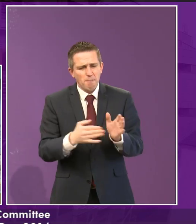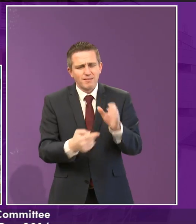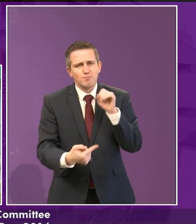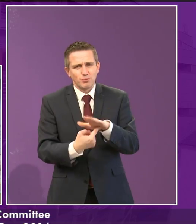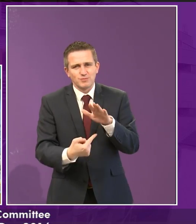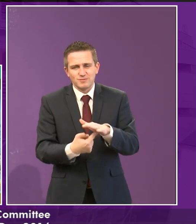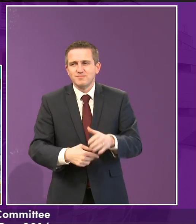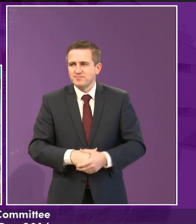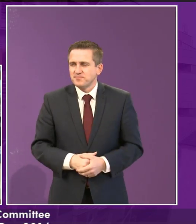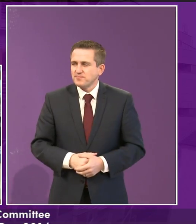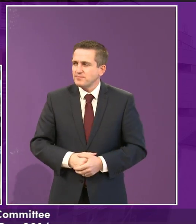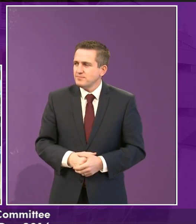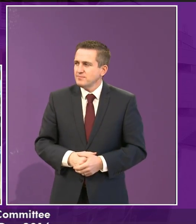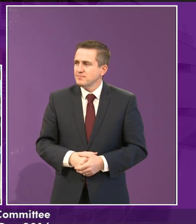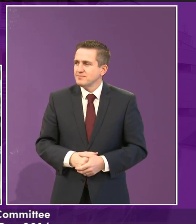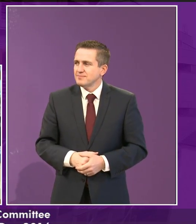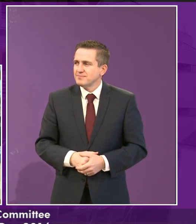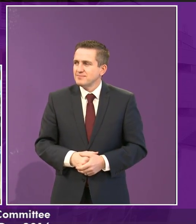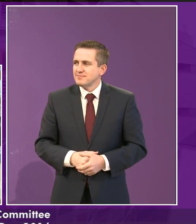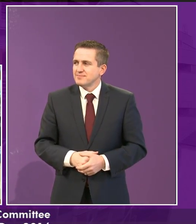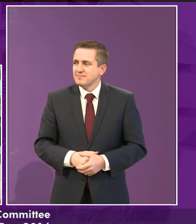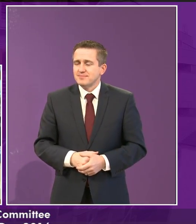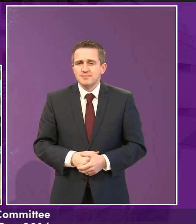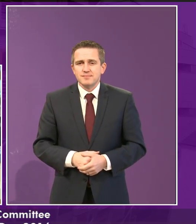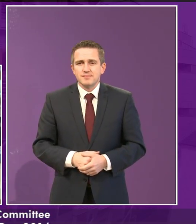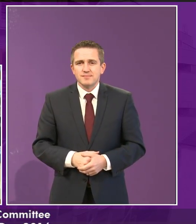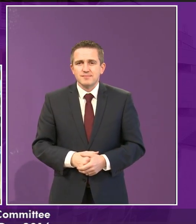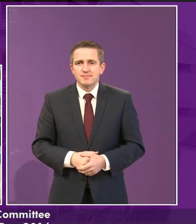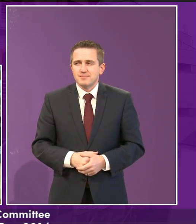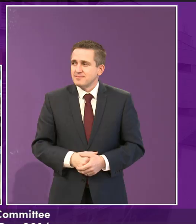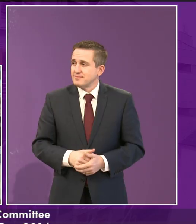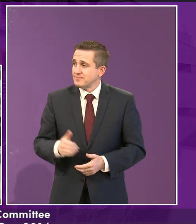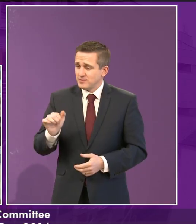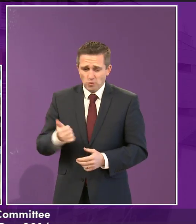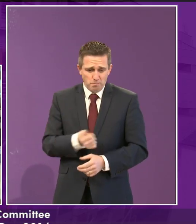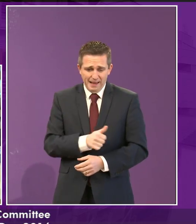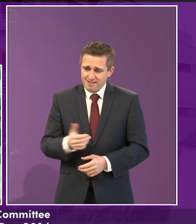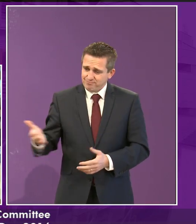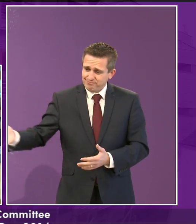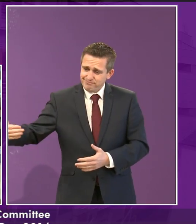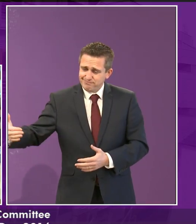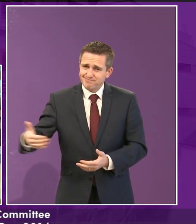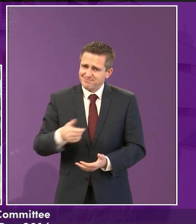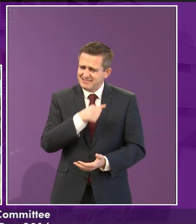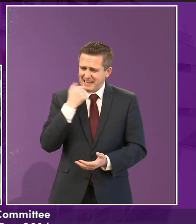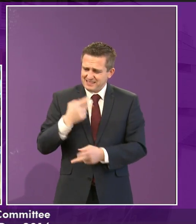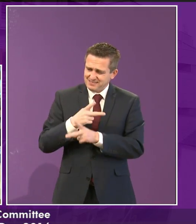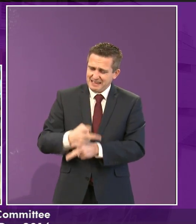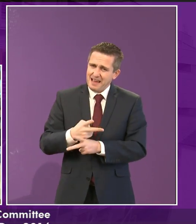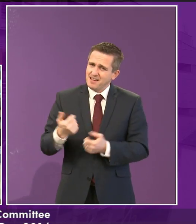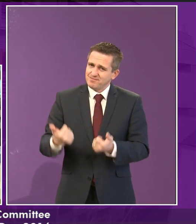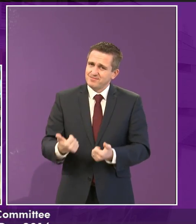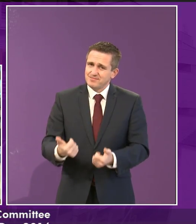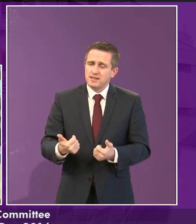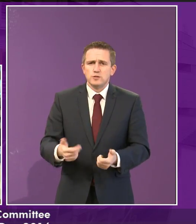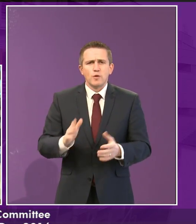Yeah. Yeah. Yeah. But just having people that care for you, and look at that straight away, your pals are in there caring for you, but having people that care for you,